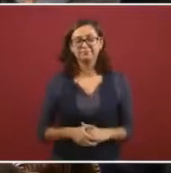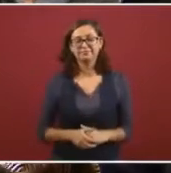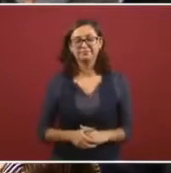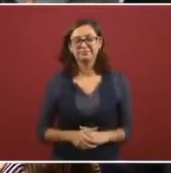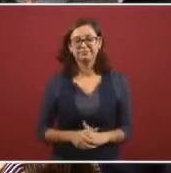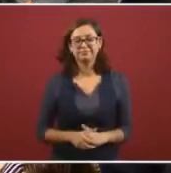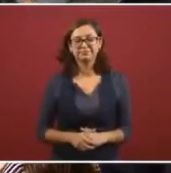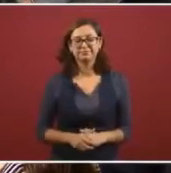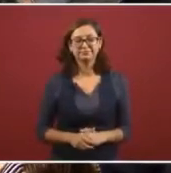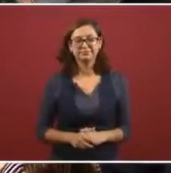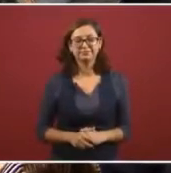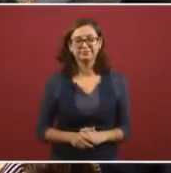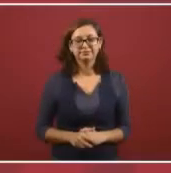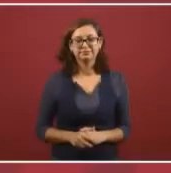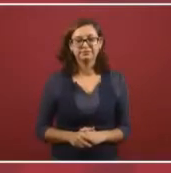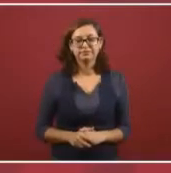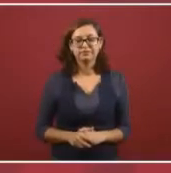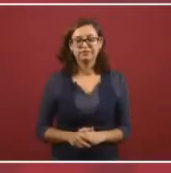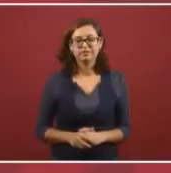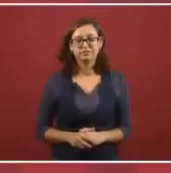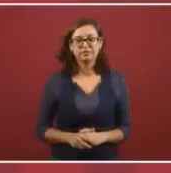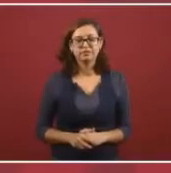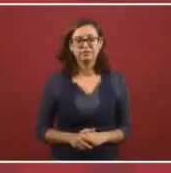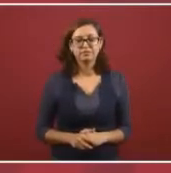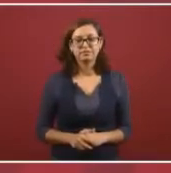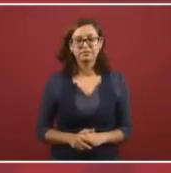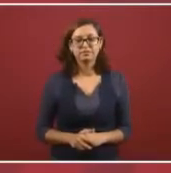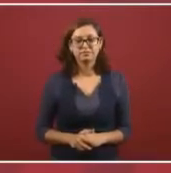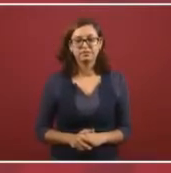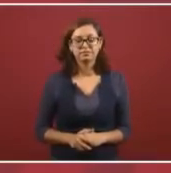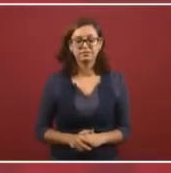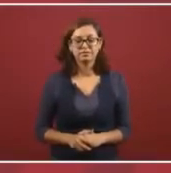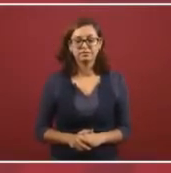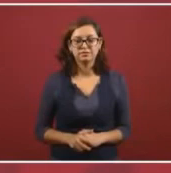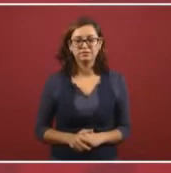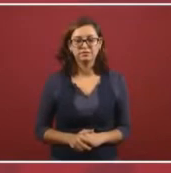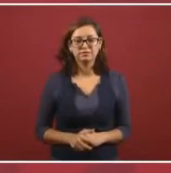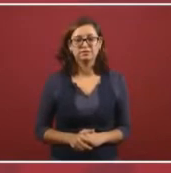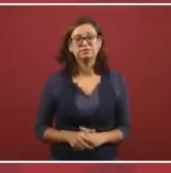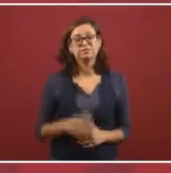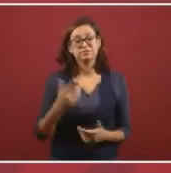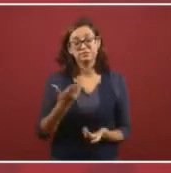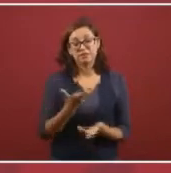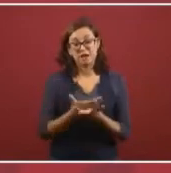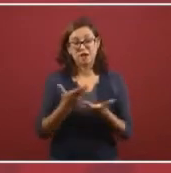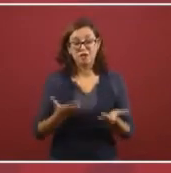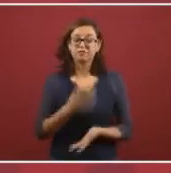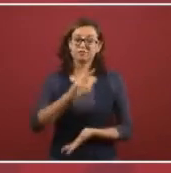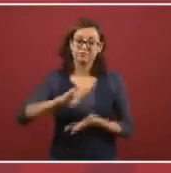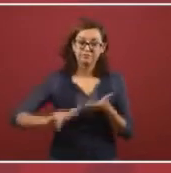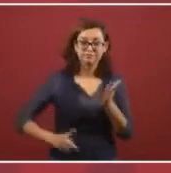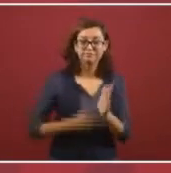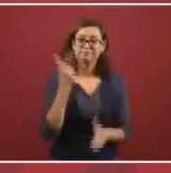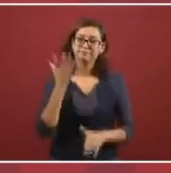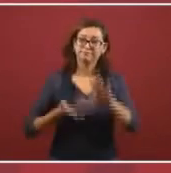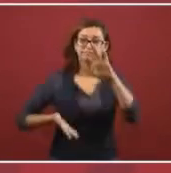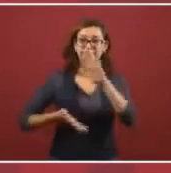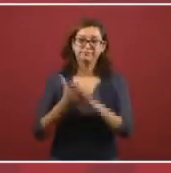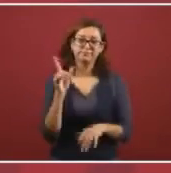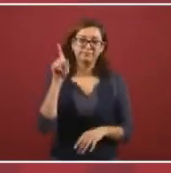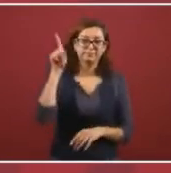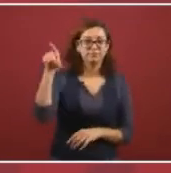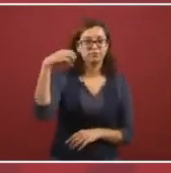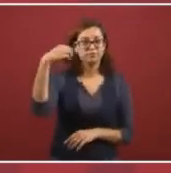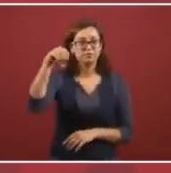we're going to be going again to Oaxaca.